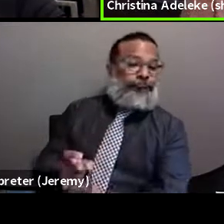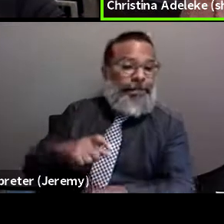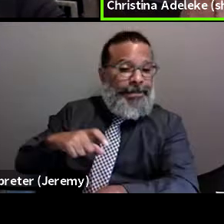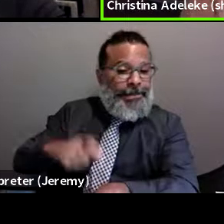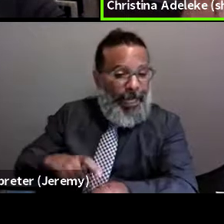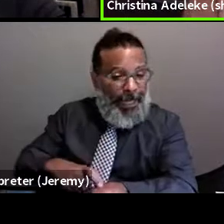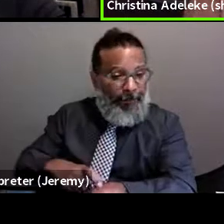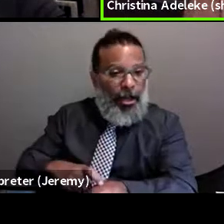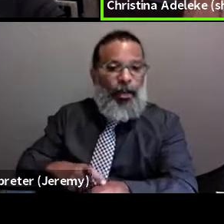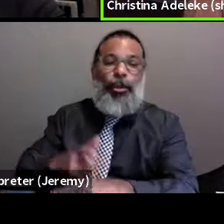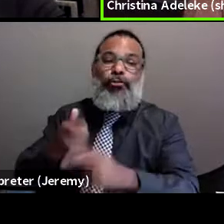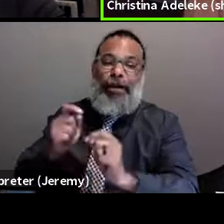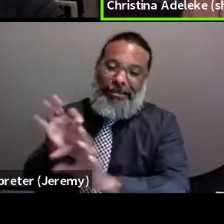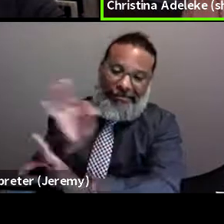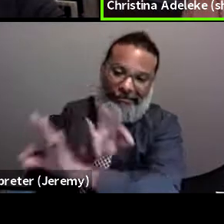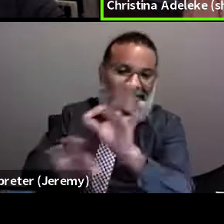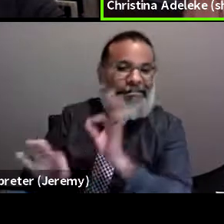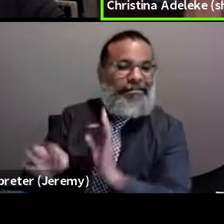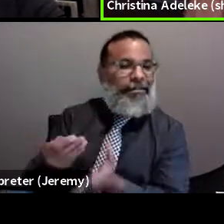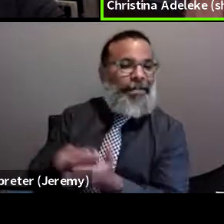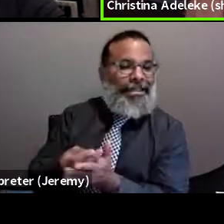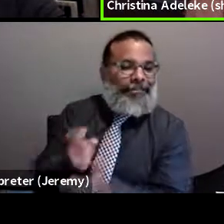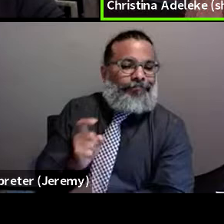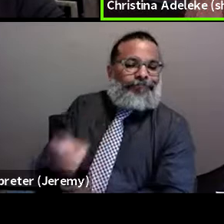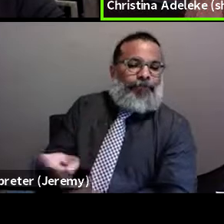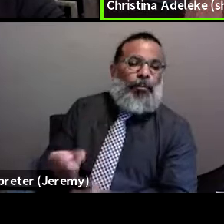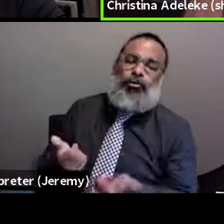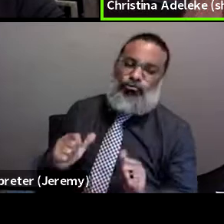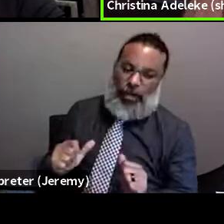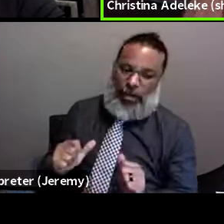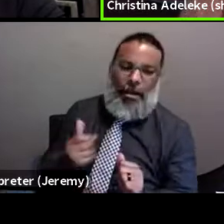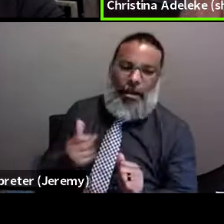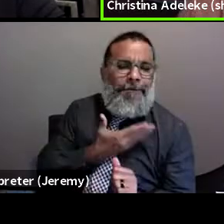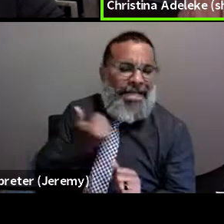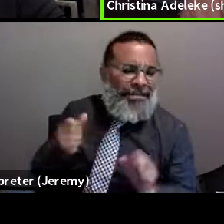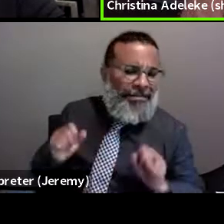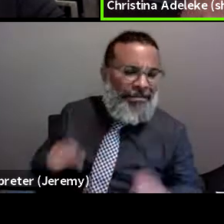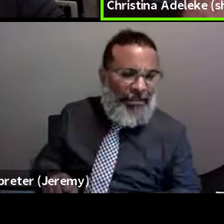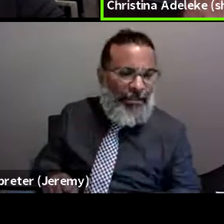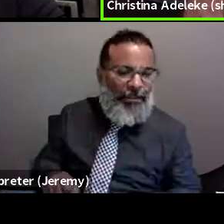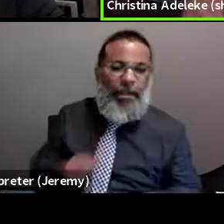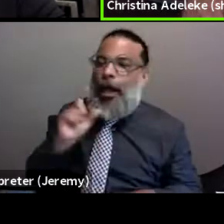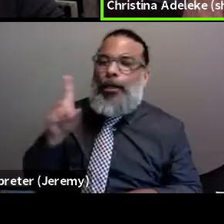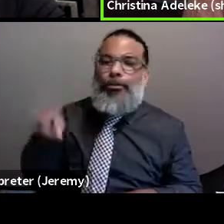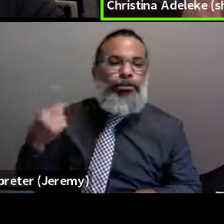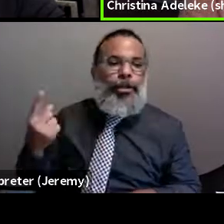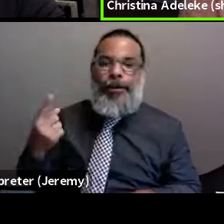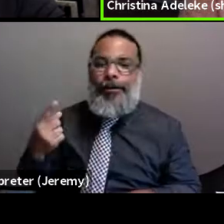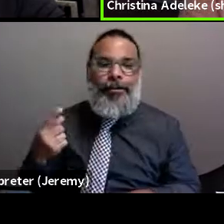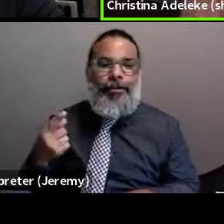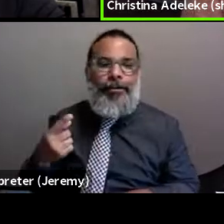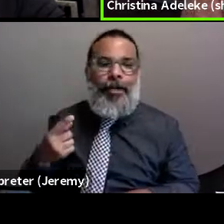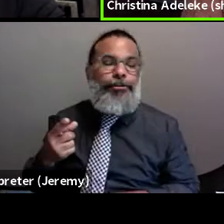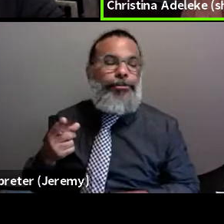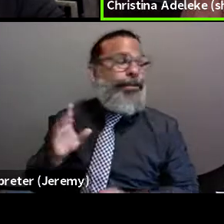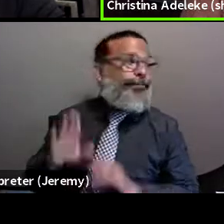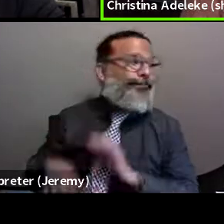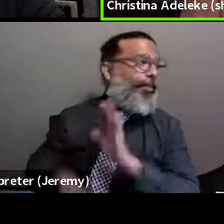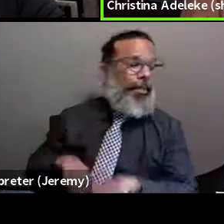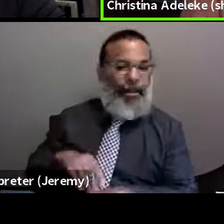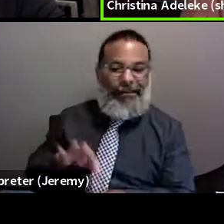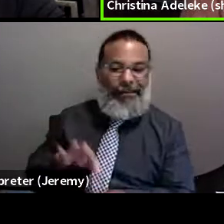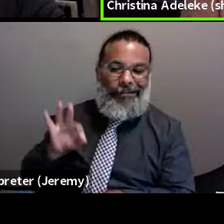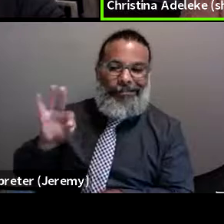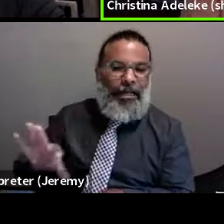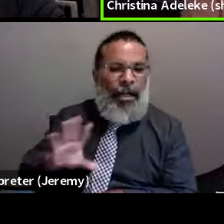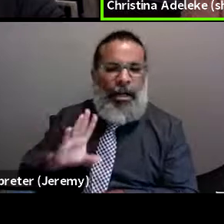compensate folks the best that we can. And, you know, and, just, you know, loosey-goosey, but in a way that could